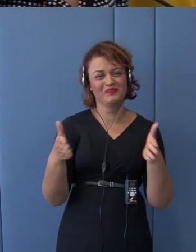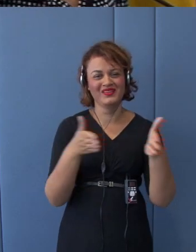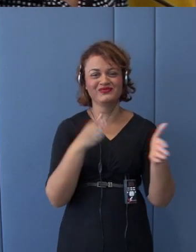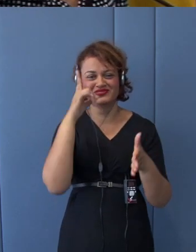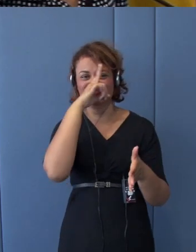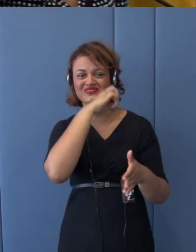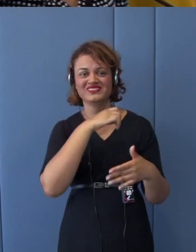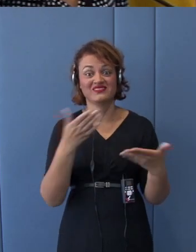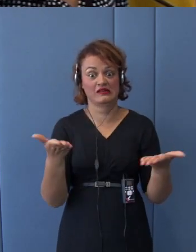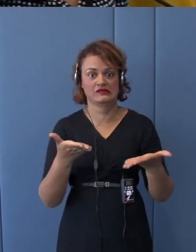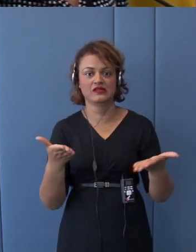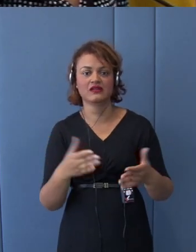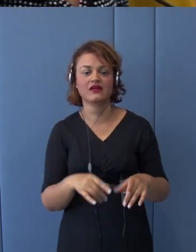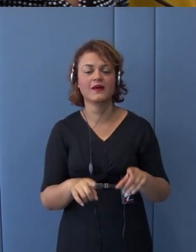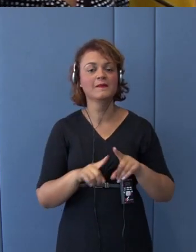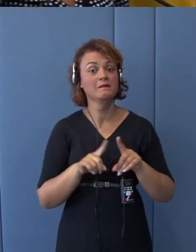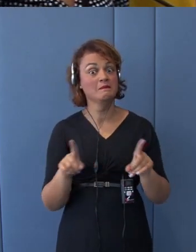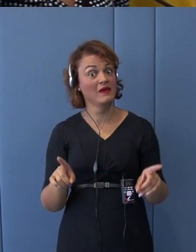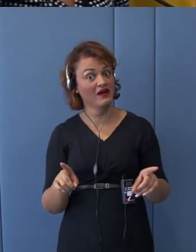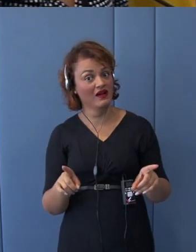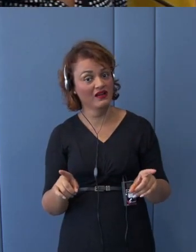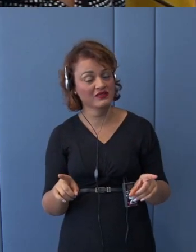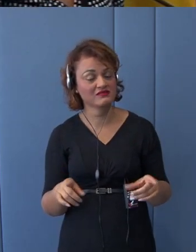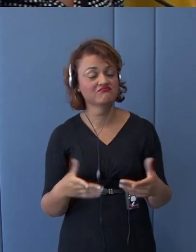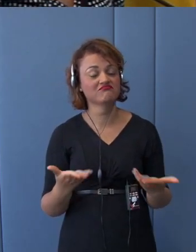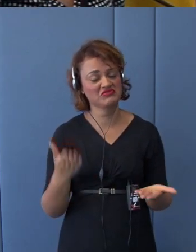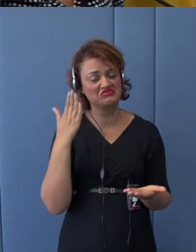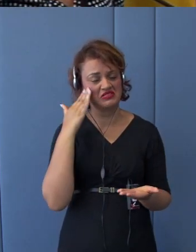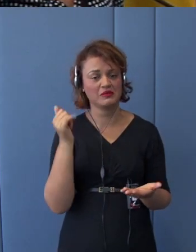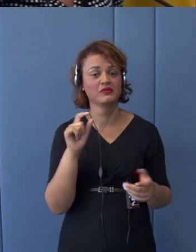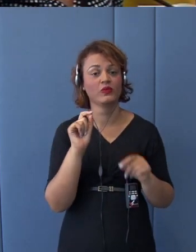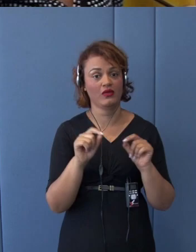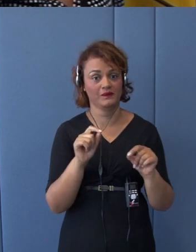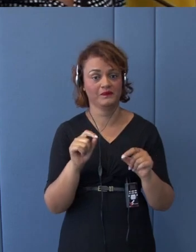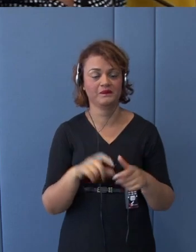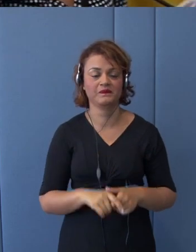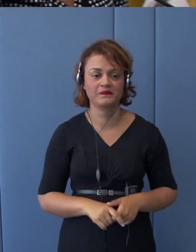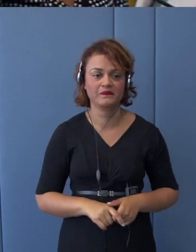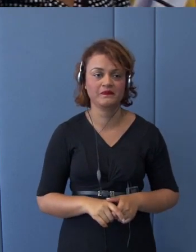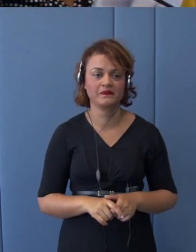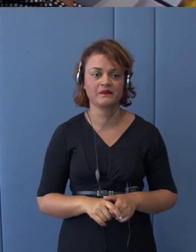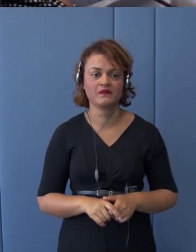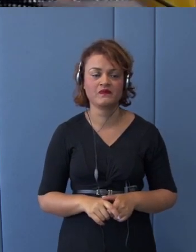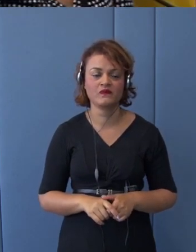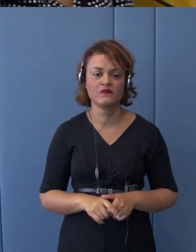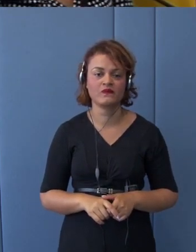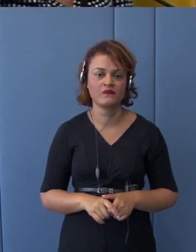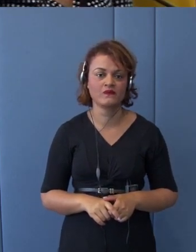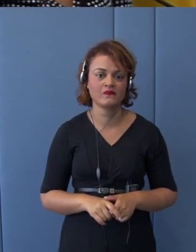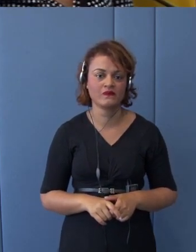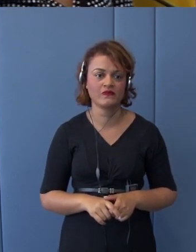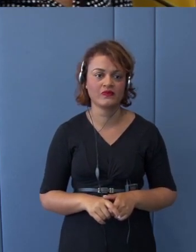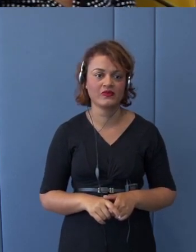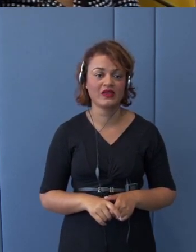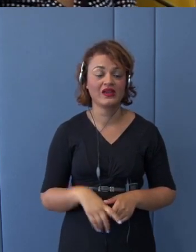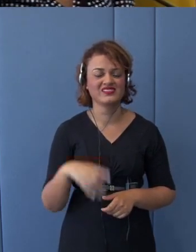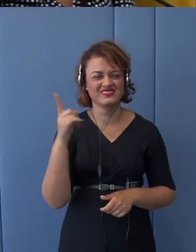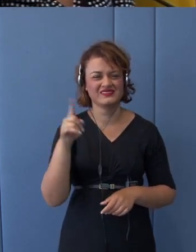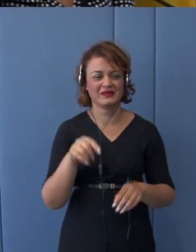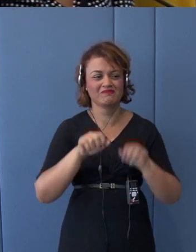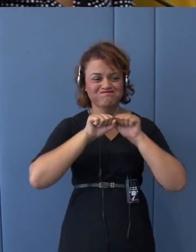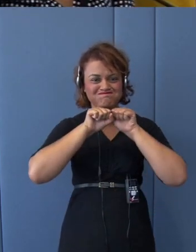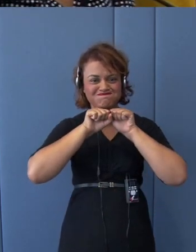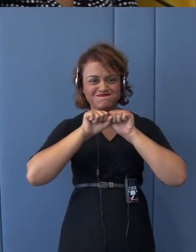know, you know, the epidemic spread out of coronavirus is a serious concern. So I